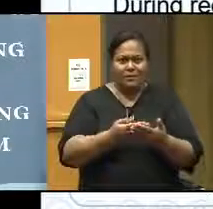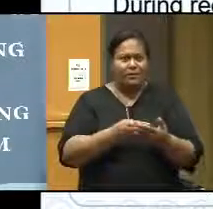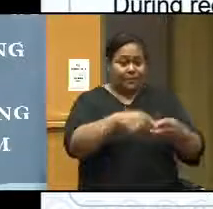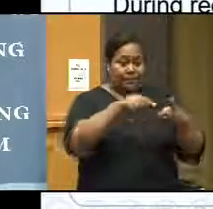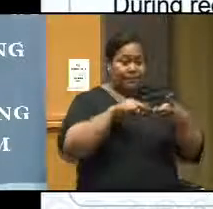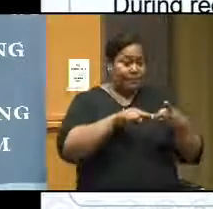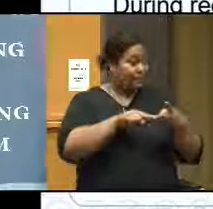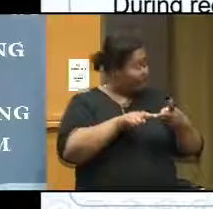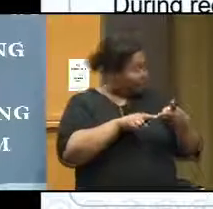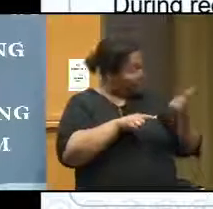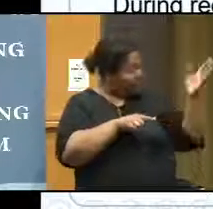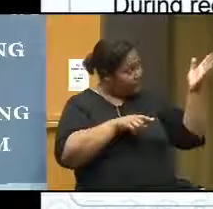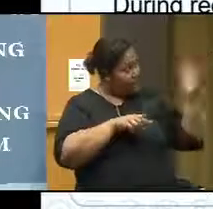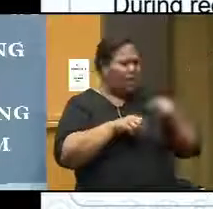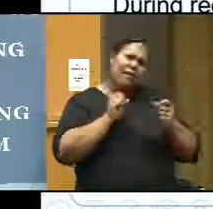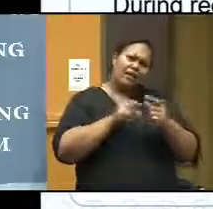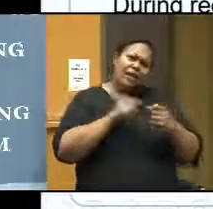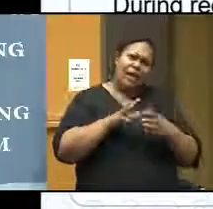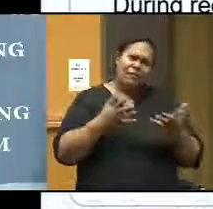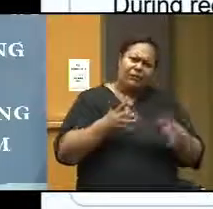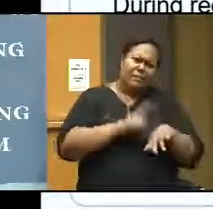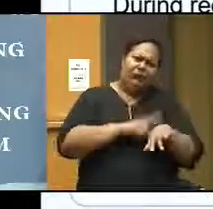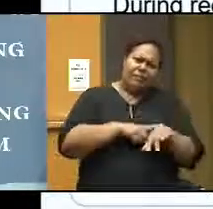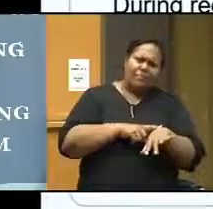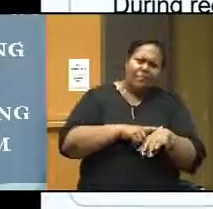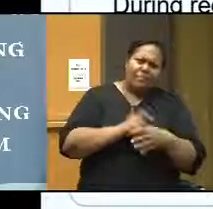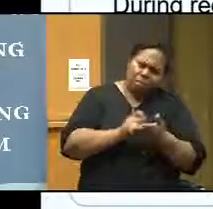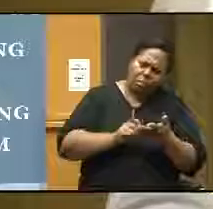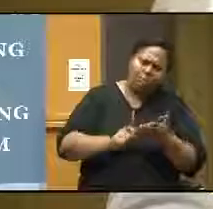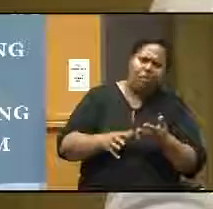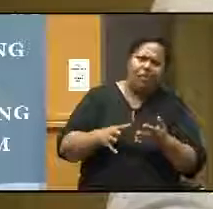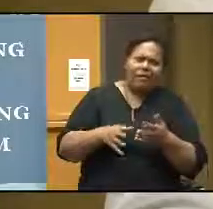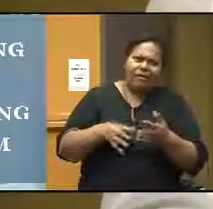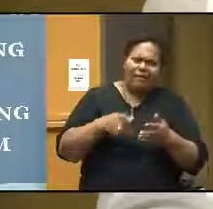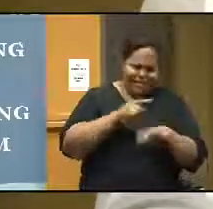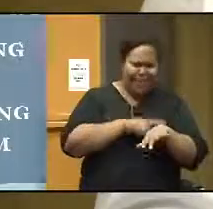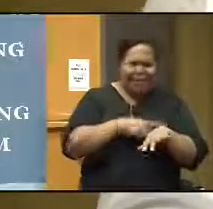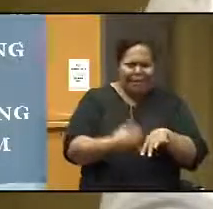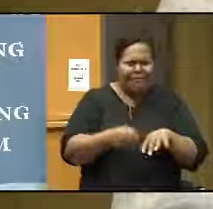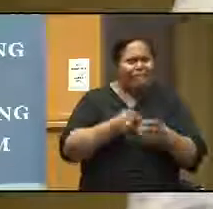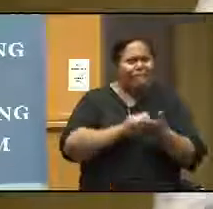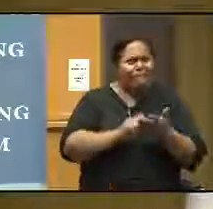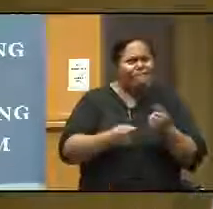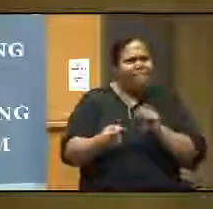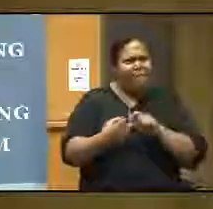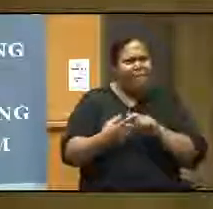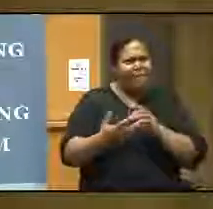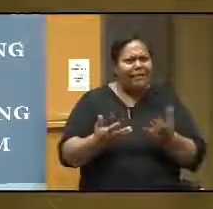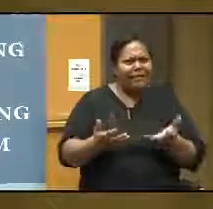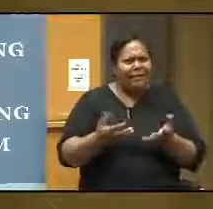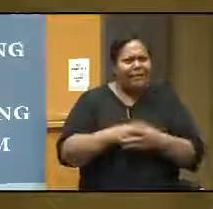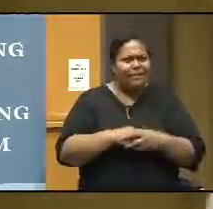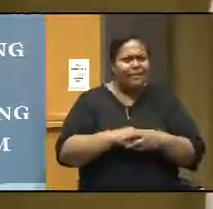that the feedback, it takes time to write a feedback actually. It is time consuming. It In the present workload,